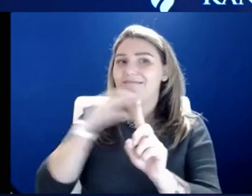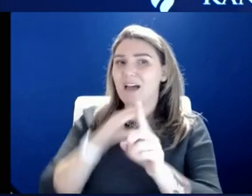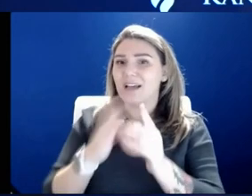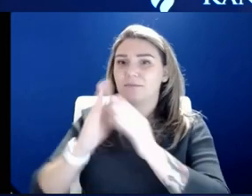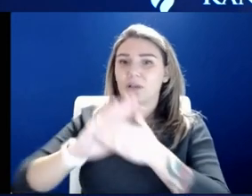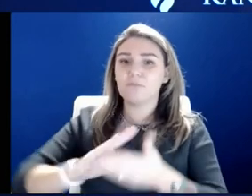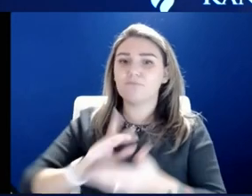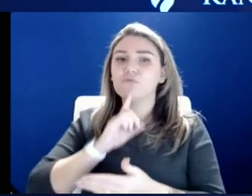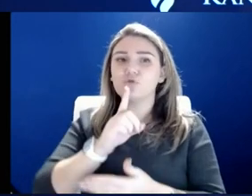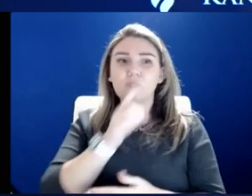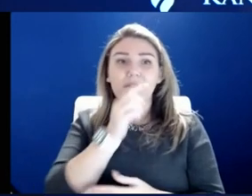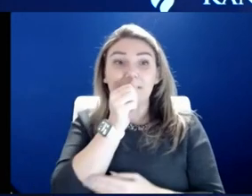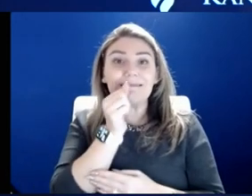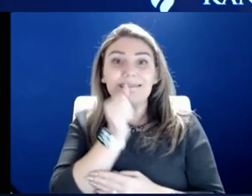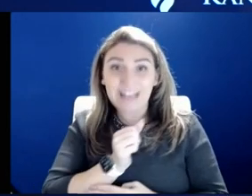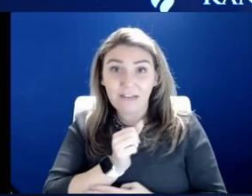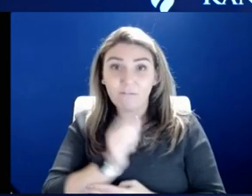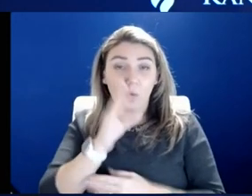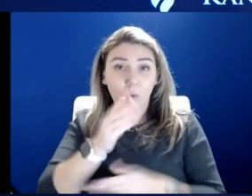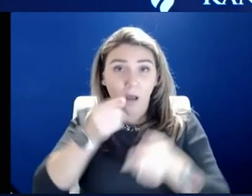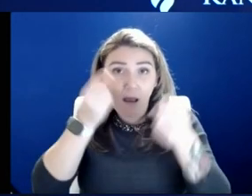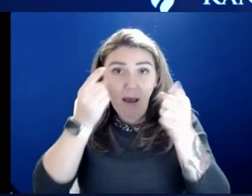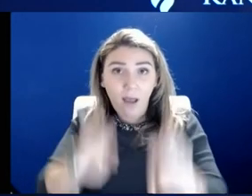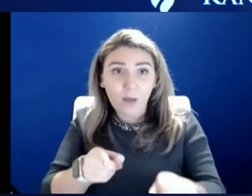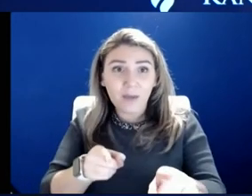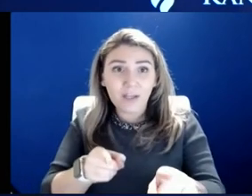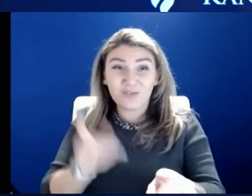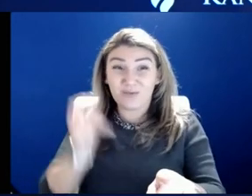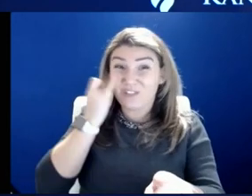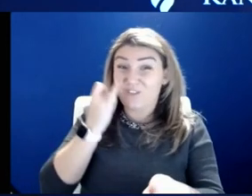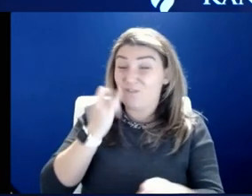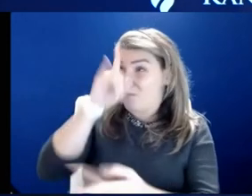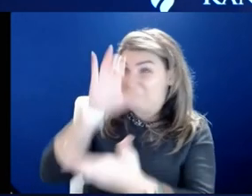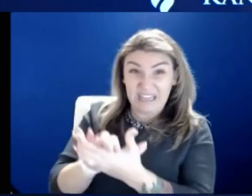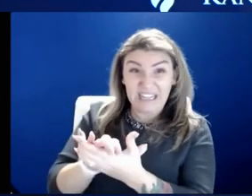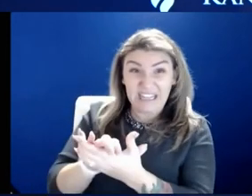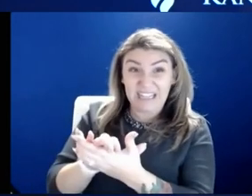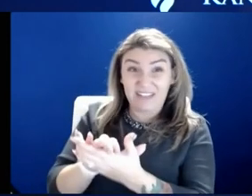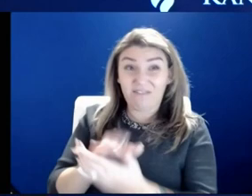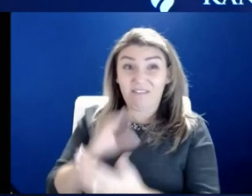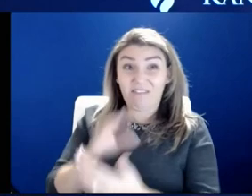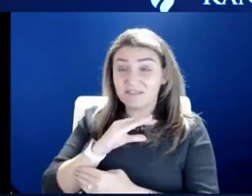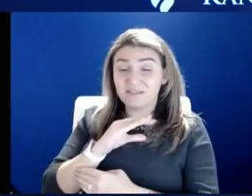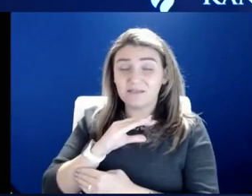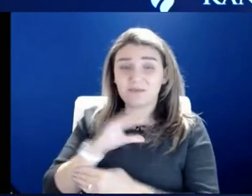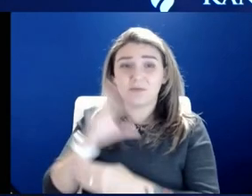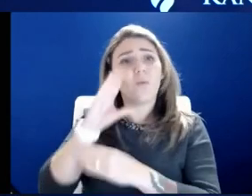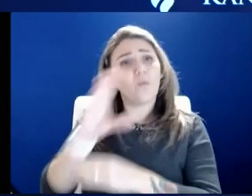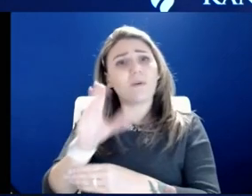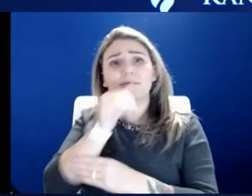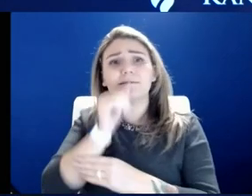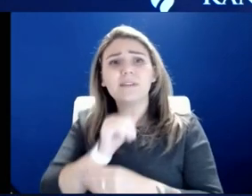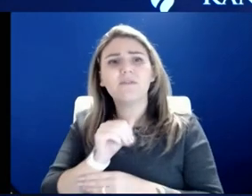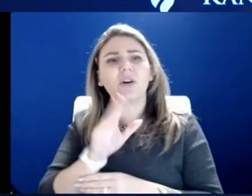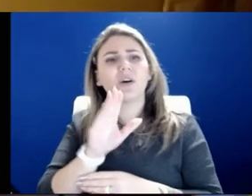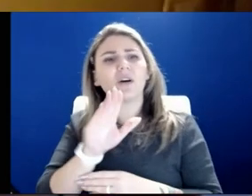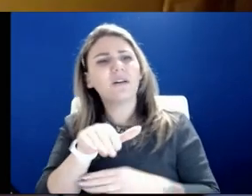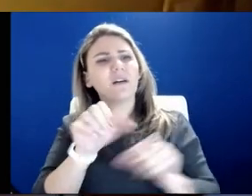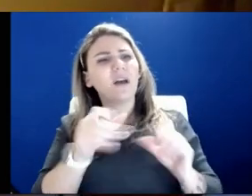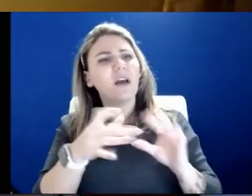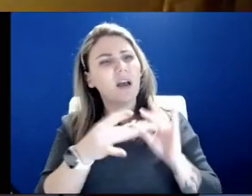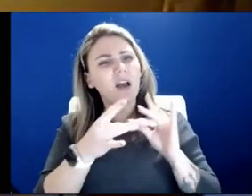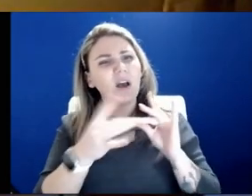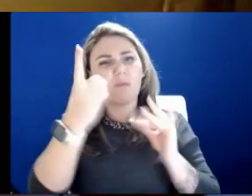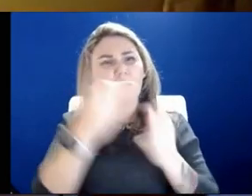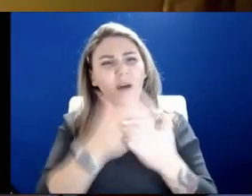suffering follows. And I think that's what we're seeing happen throughout the region. And you know, can I say one thing